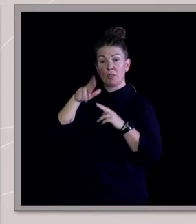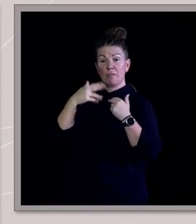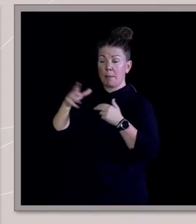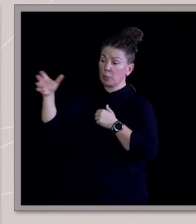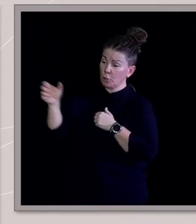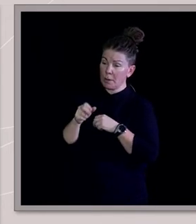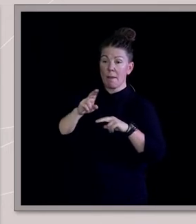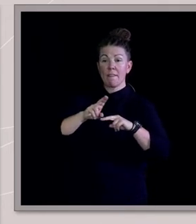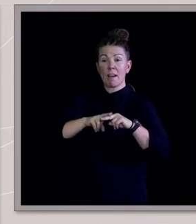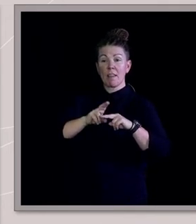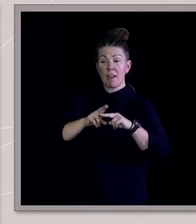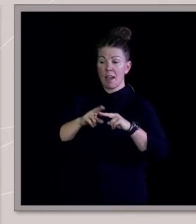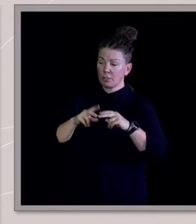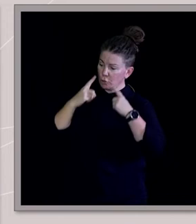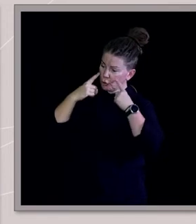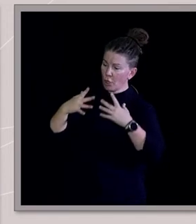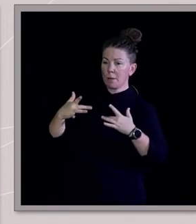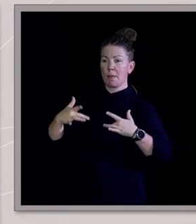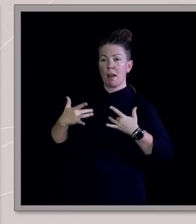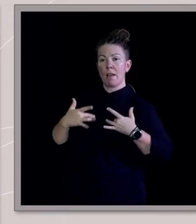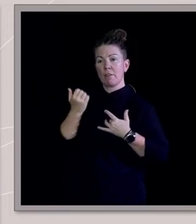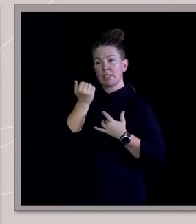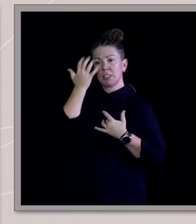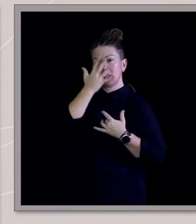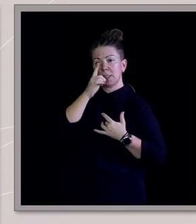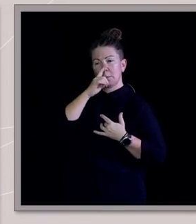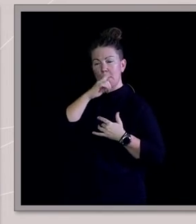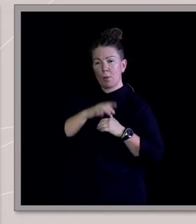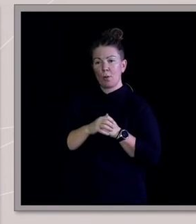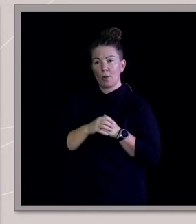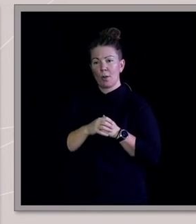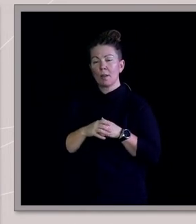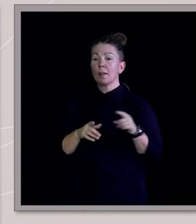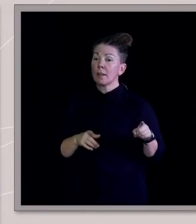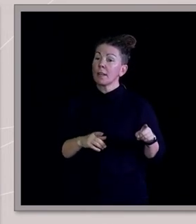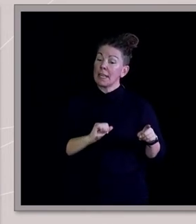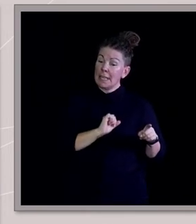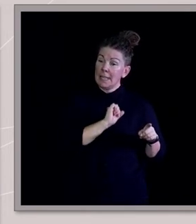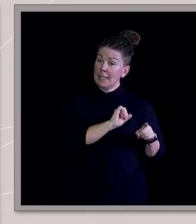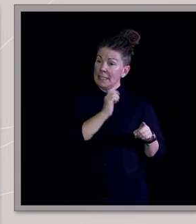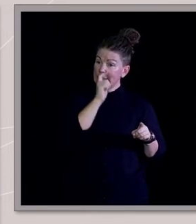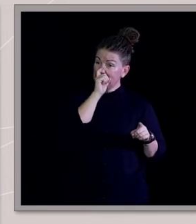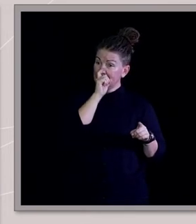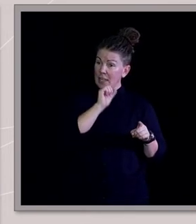life. And so, he had these amazing adventures as well, but again, it was his sister and her husband, who were,